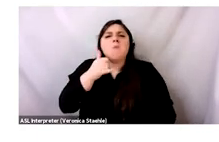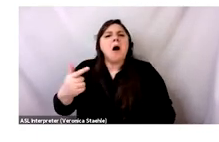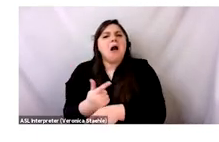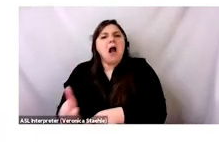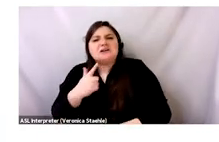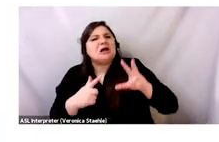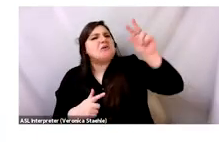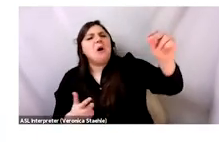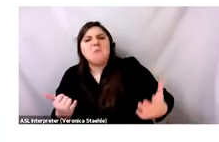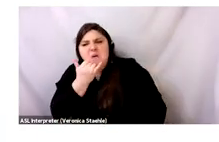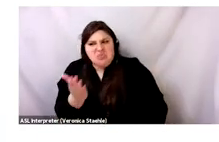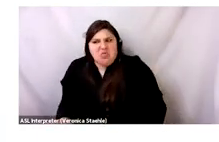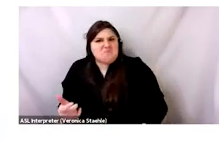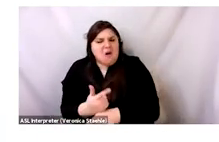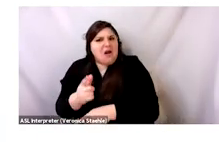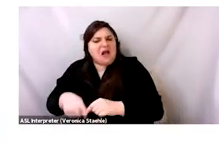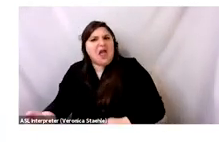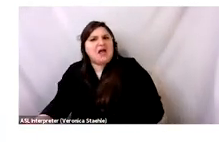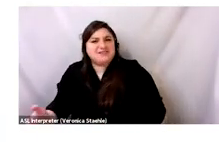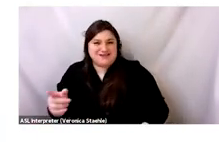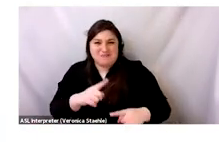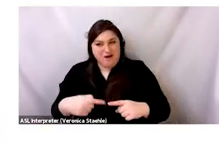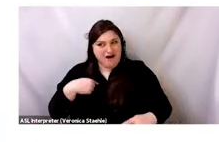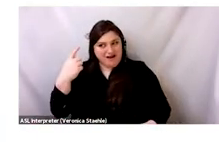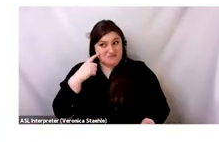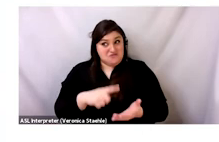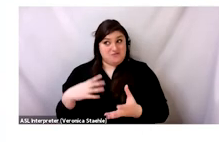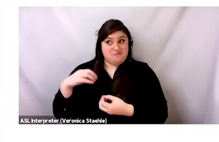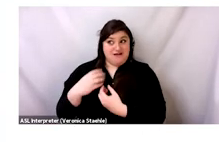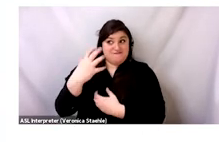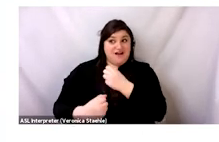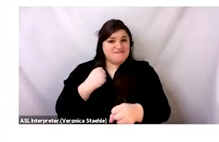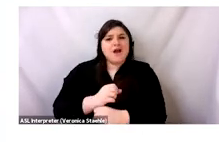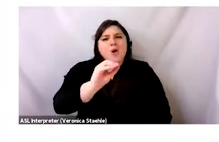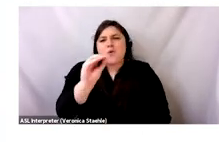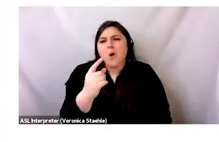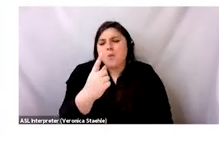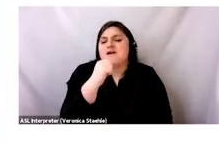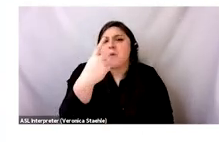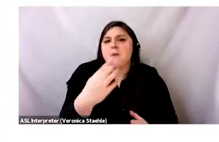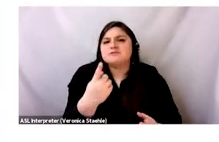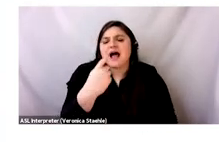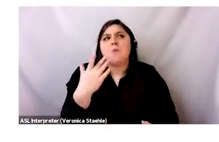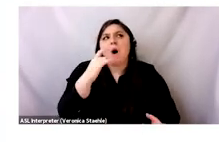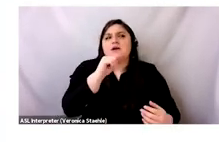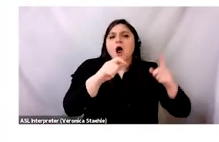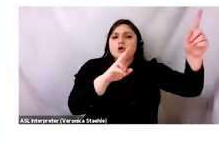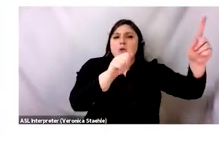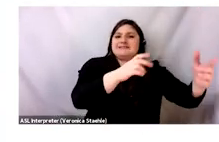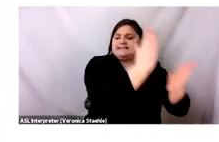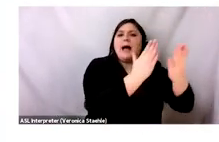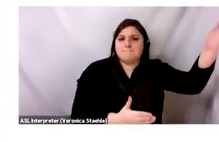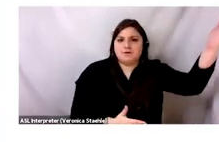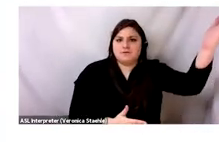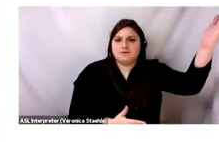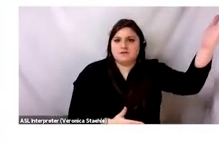why the United States or Europe doesn't ban exports. And I think that's really odd, you know, because the problem is